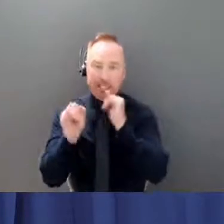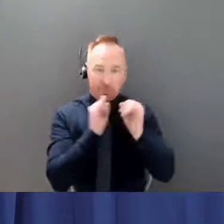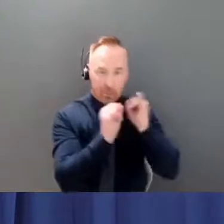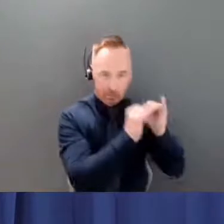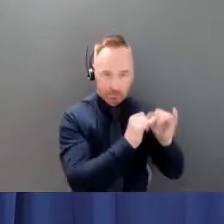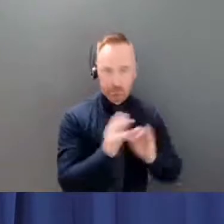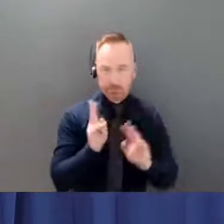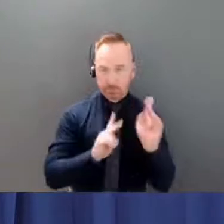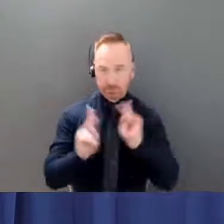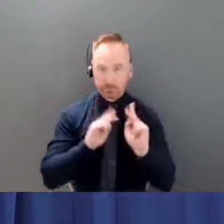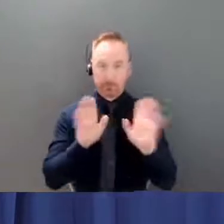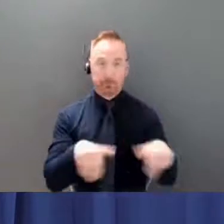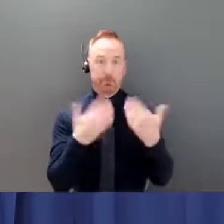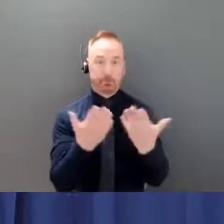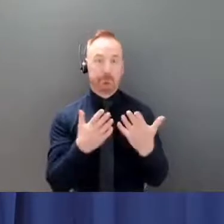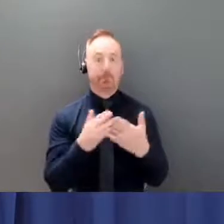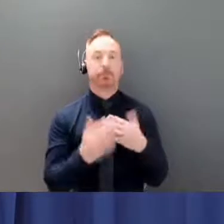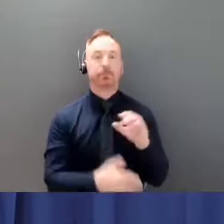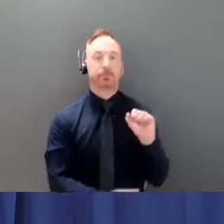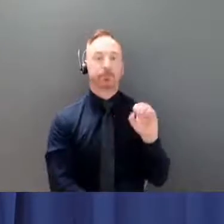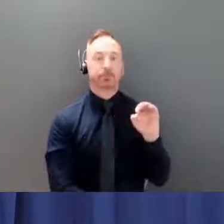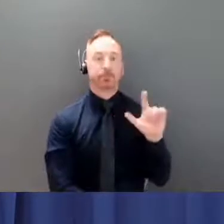social supports that I discussed previously.